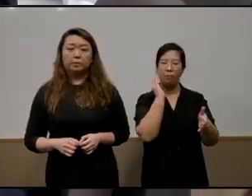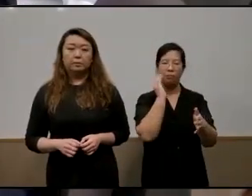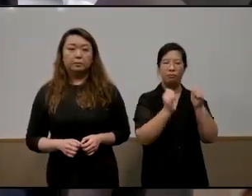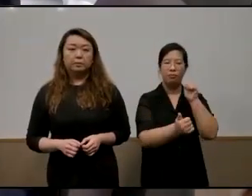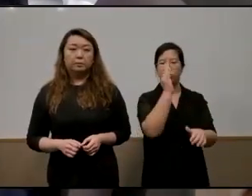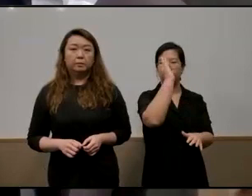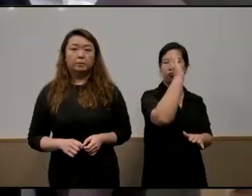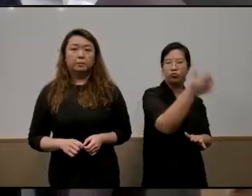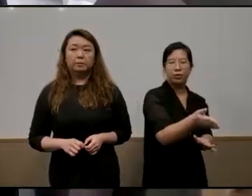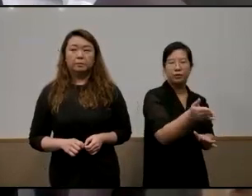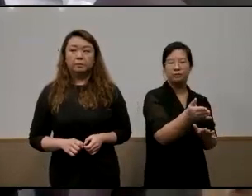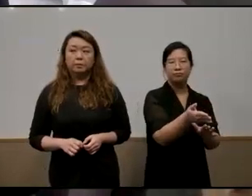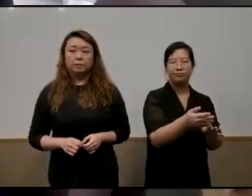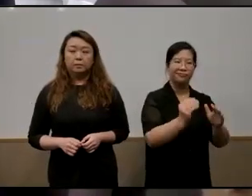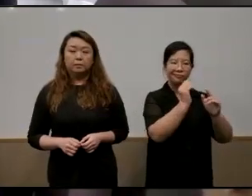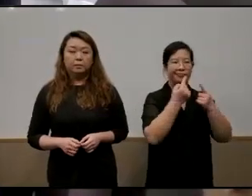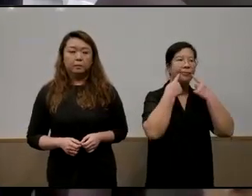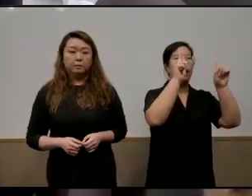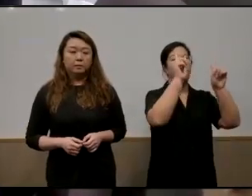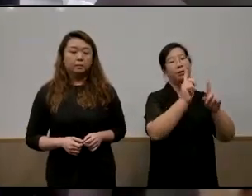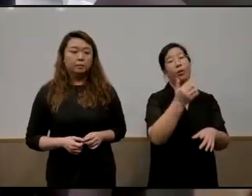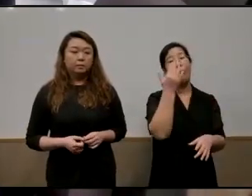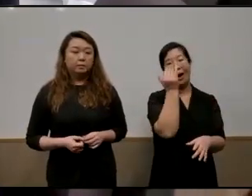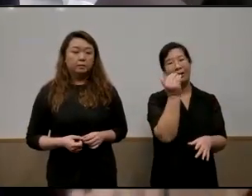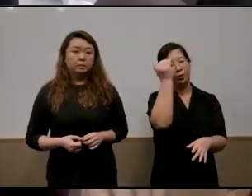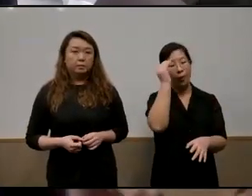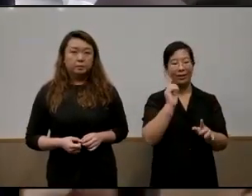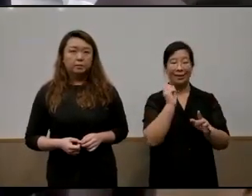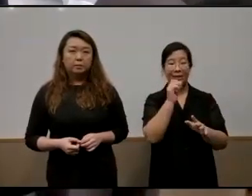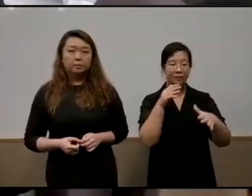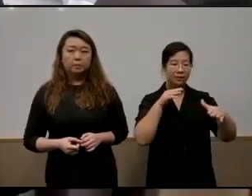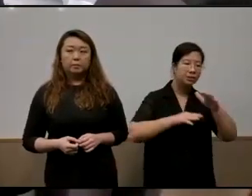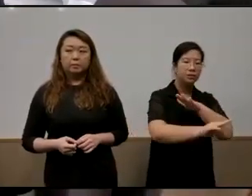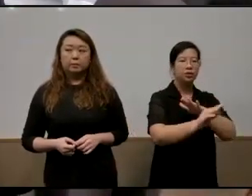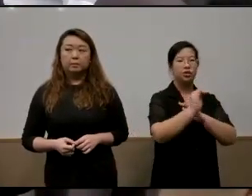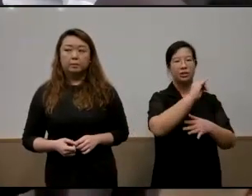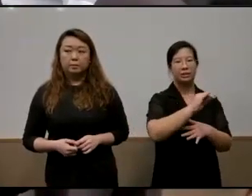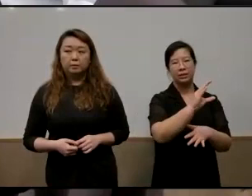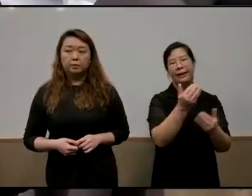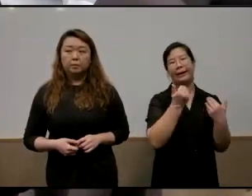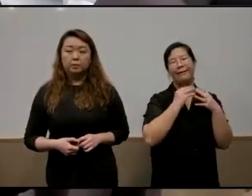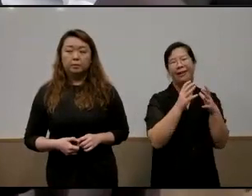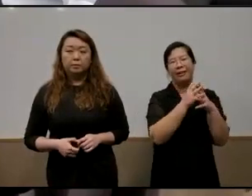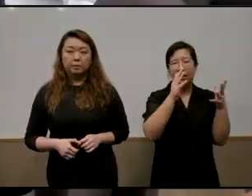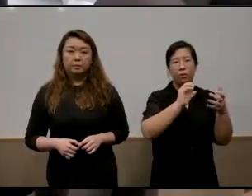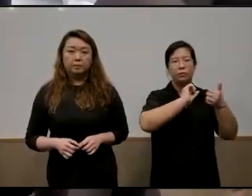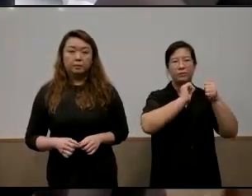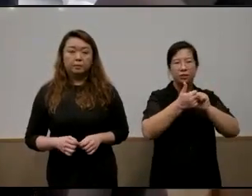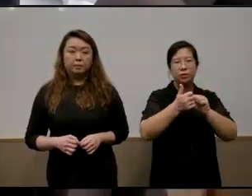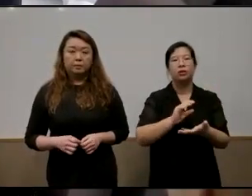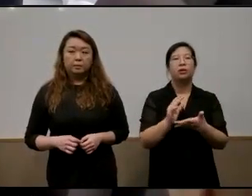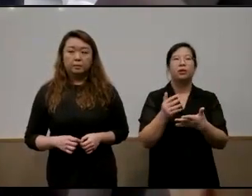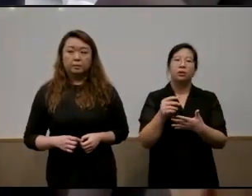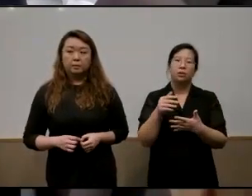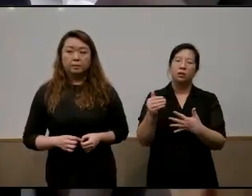junior college because they could see up front like the challenges that they would face once they got into it um and there were comments around